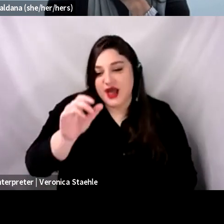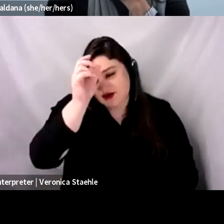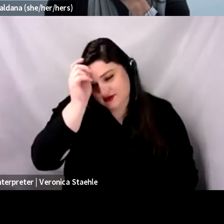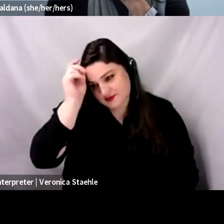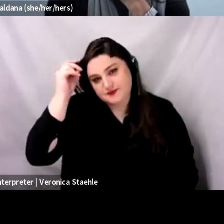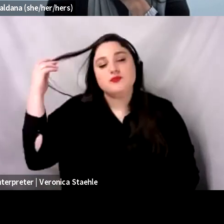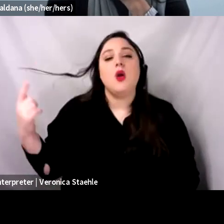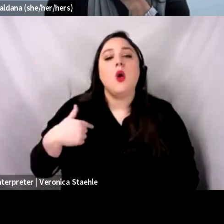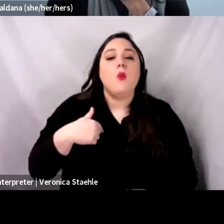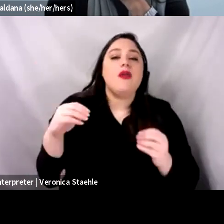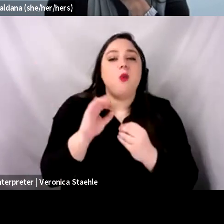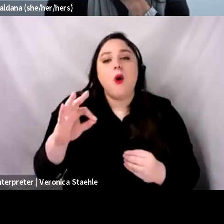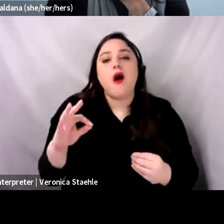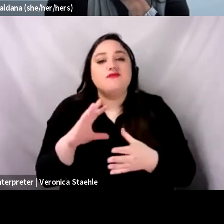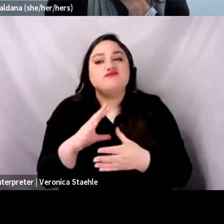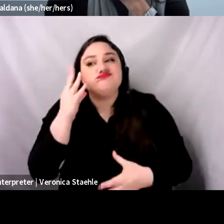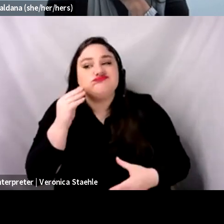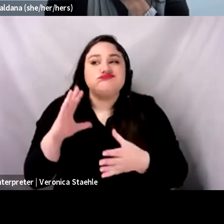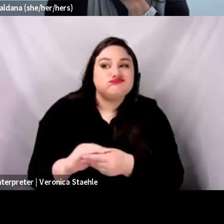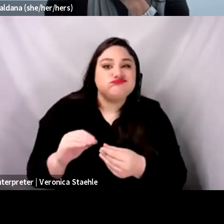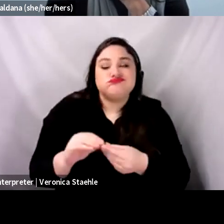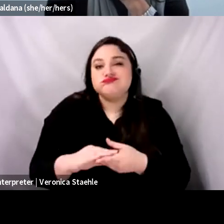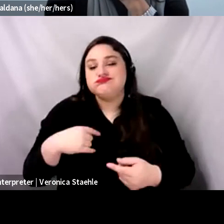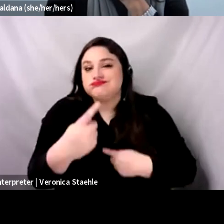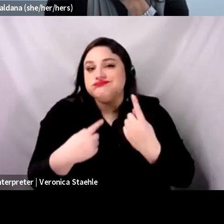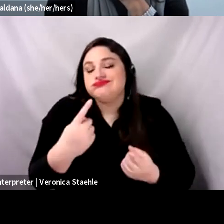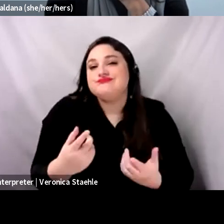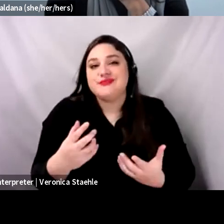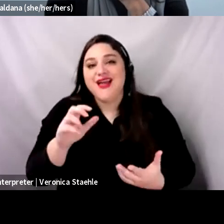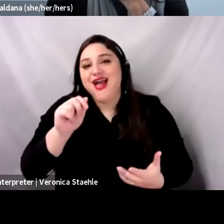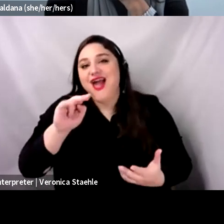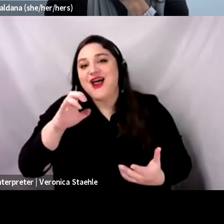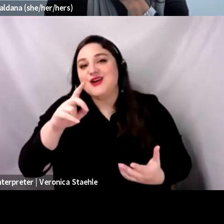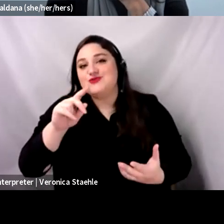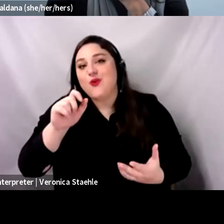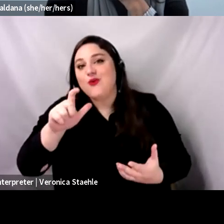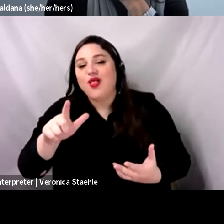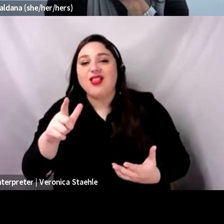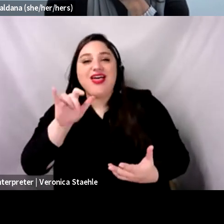you know, experienced from researchers in the field saying like, yeah, it varies a lot.